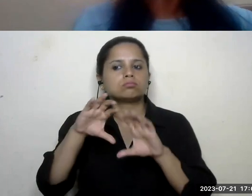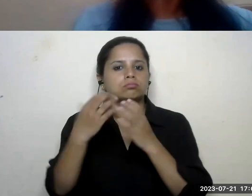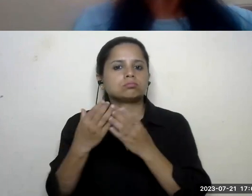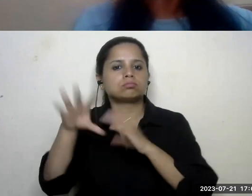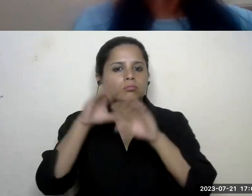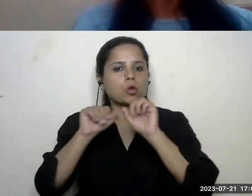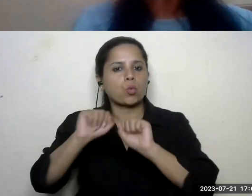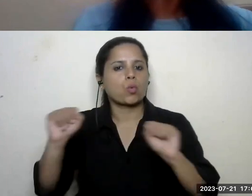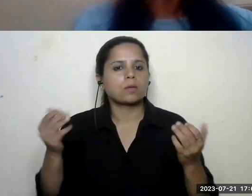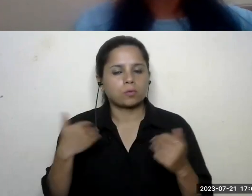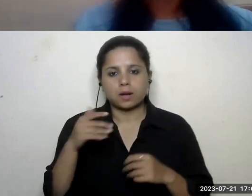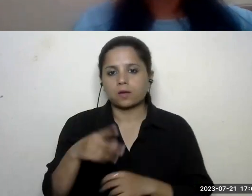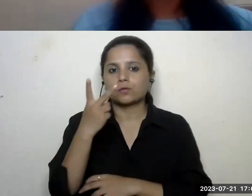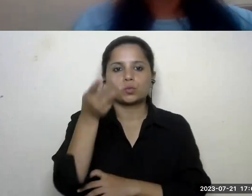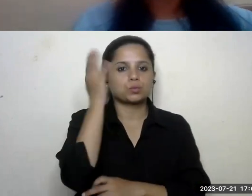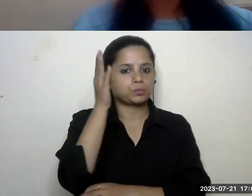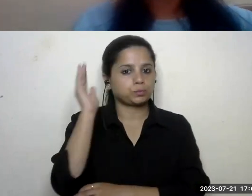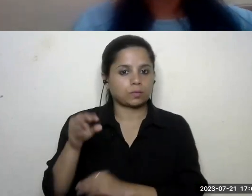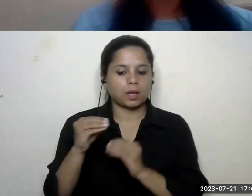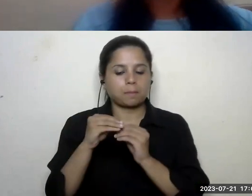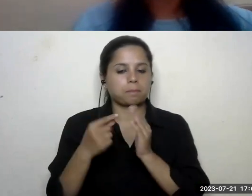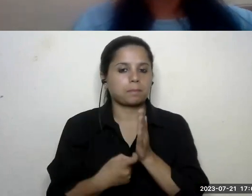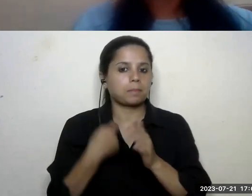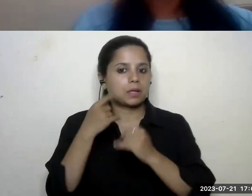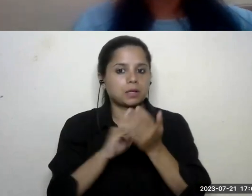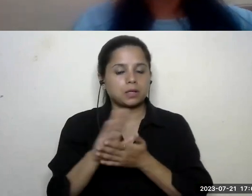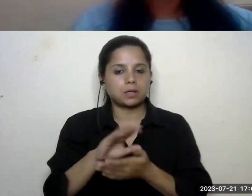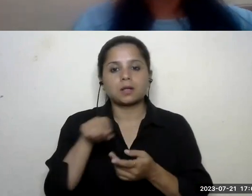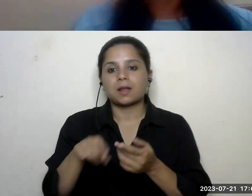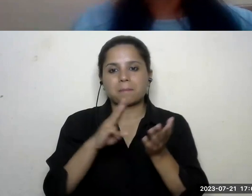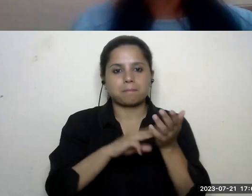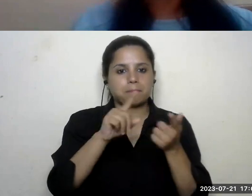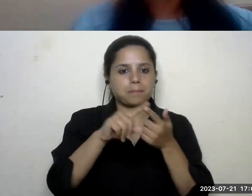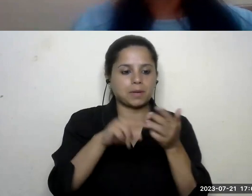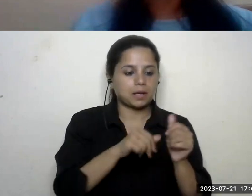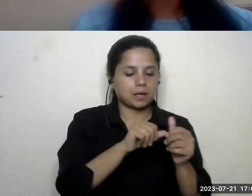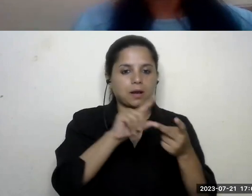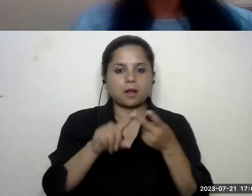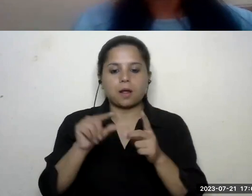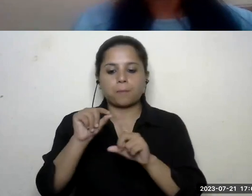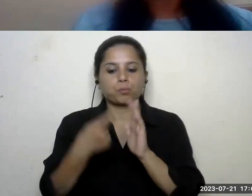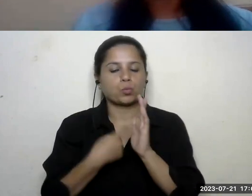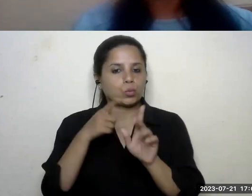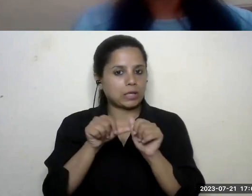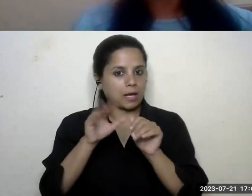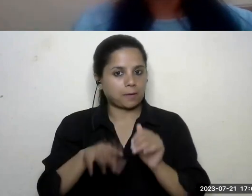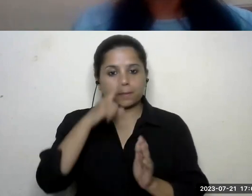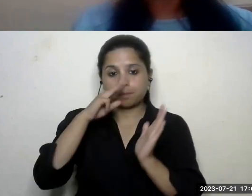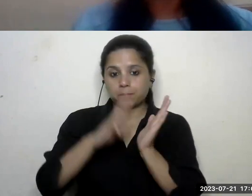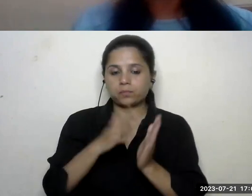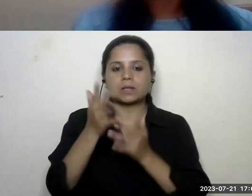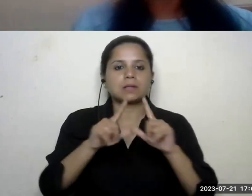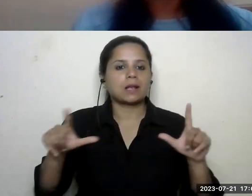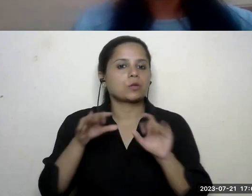have two presenters from the british council today meena and priya and we have manisha our sign language